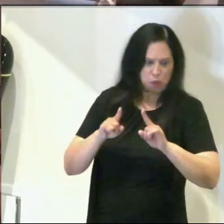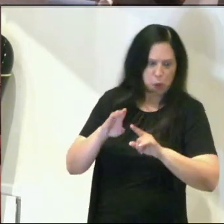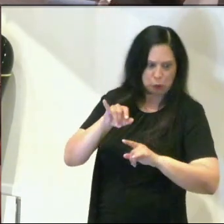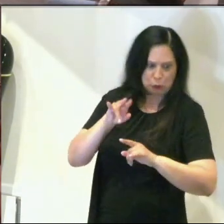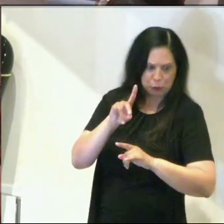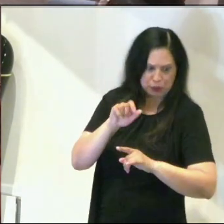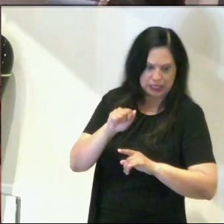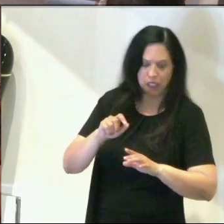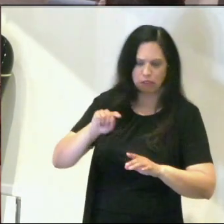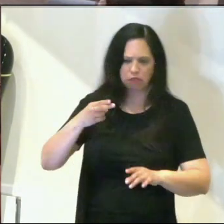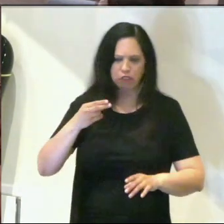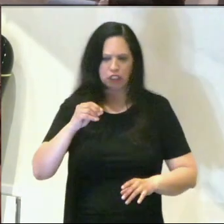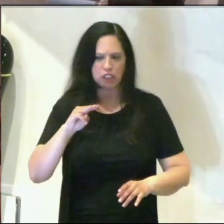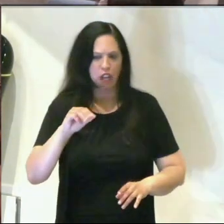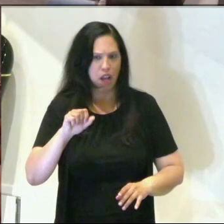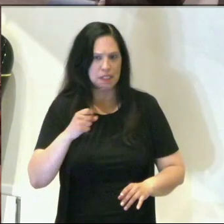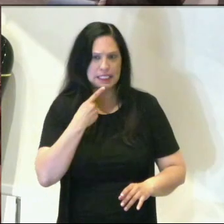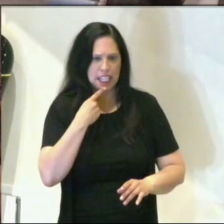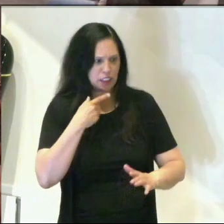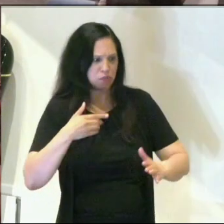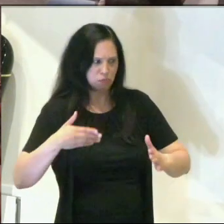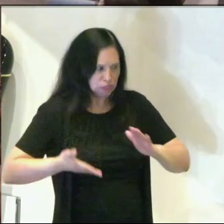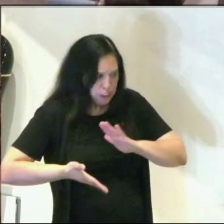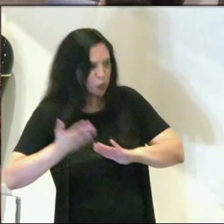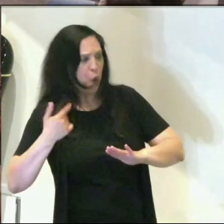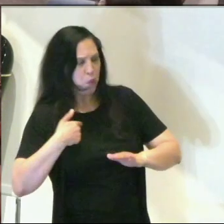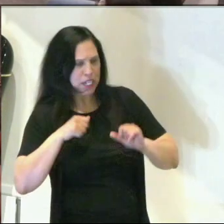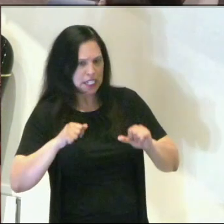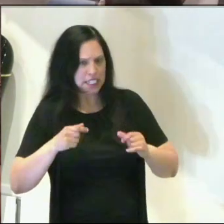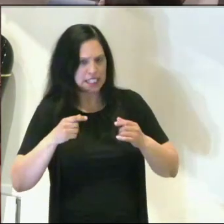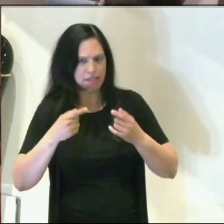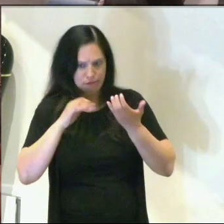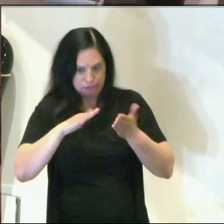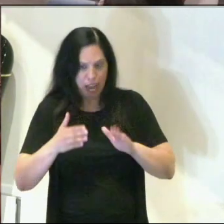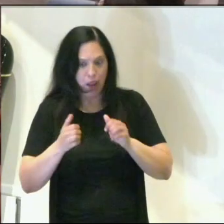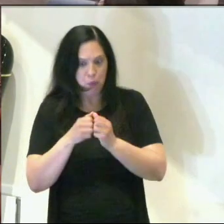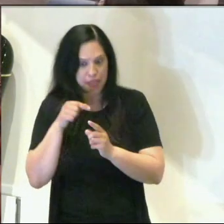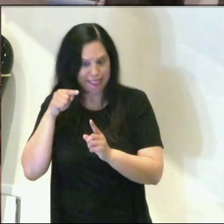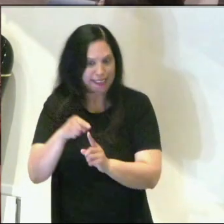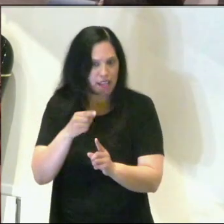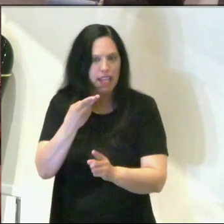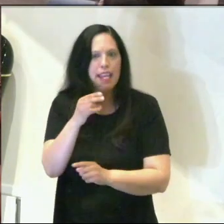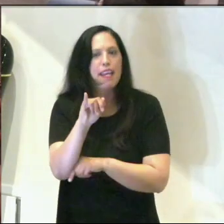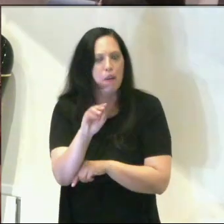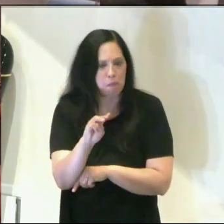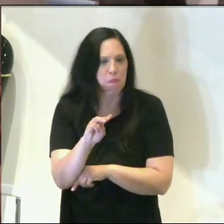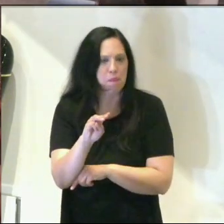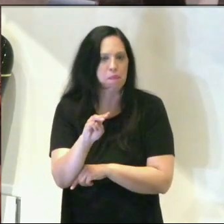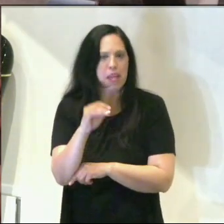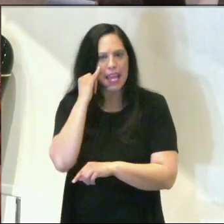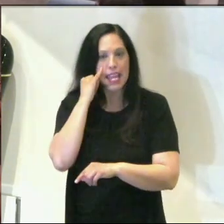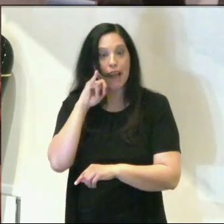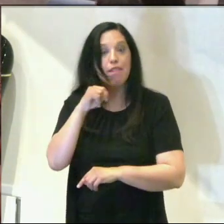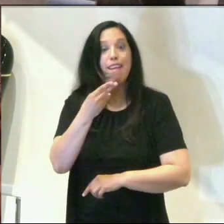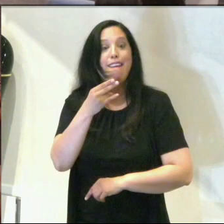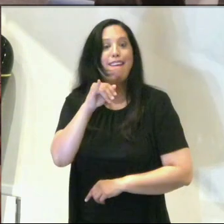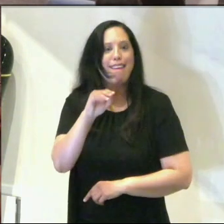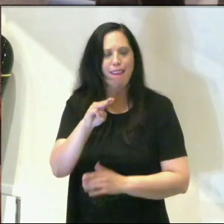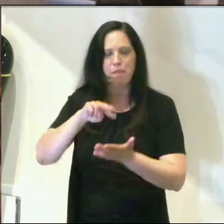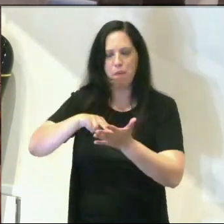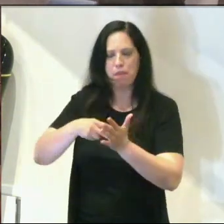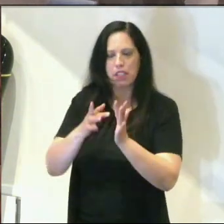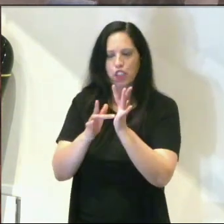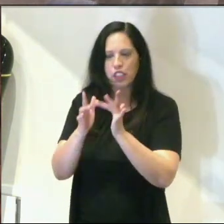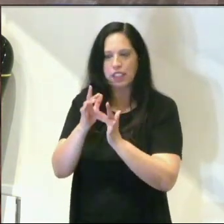Thomas says, let us go that we may die with him. You talk about a bold profession of faith. If him is Jesus.